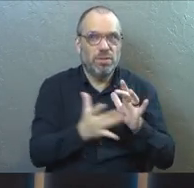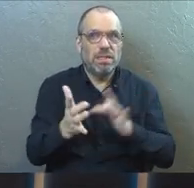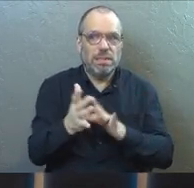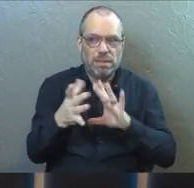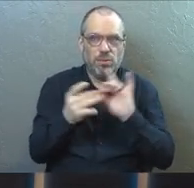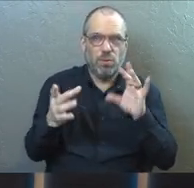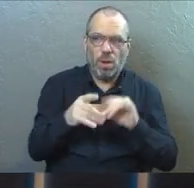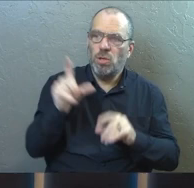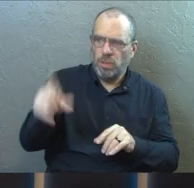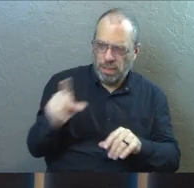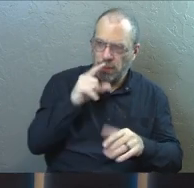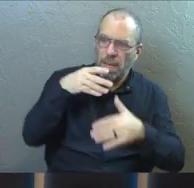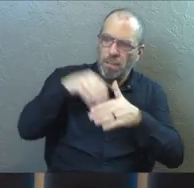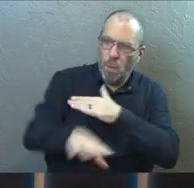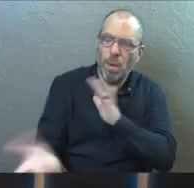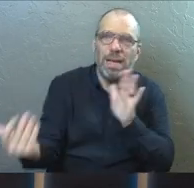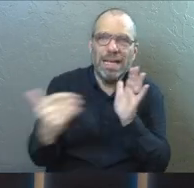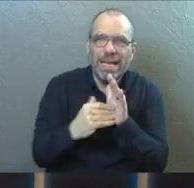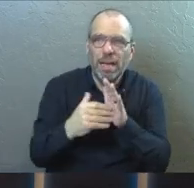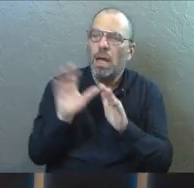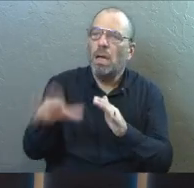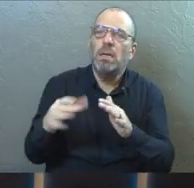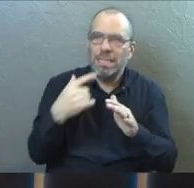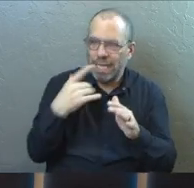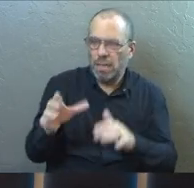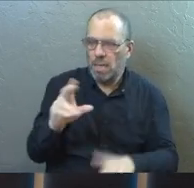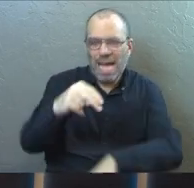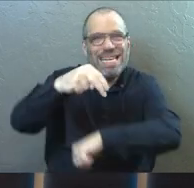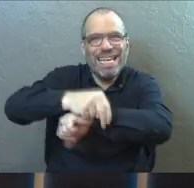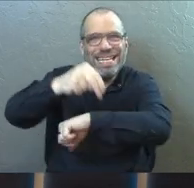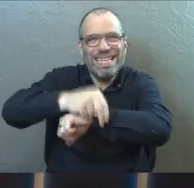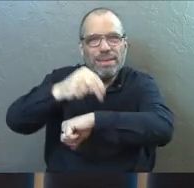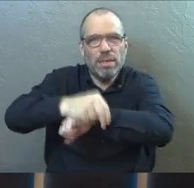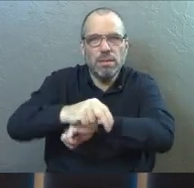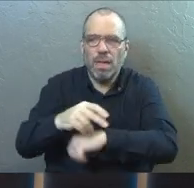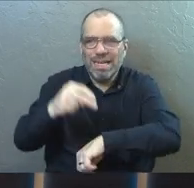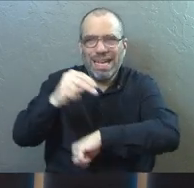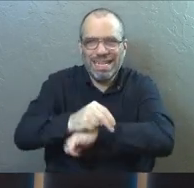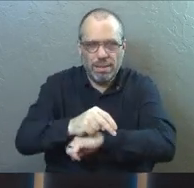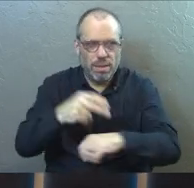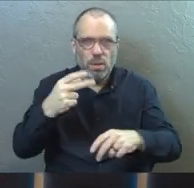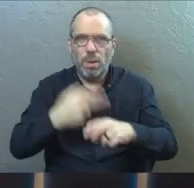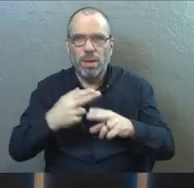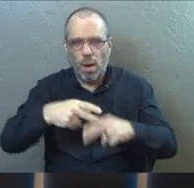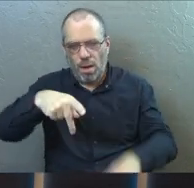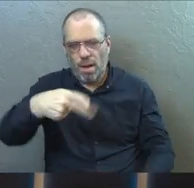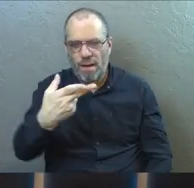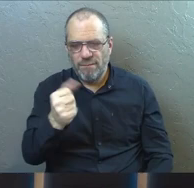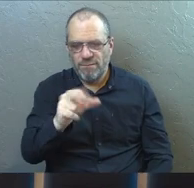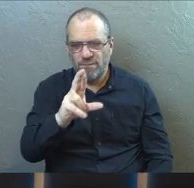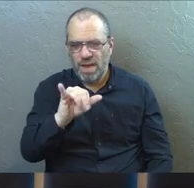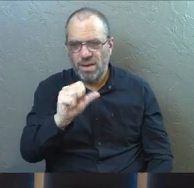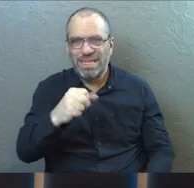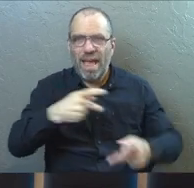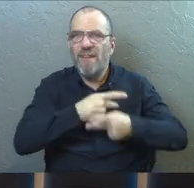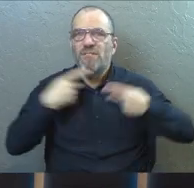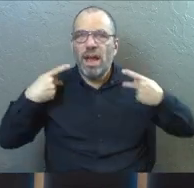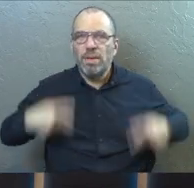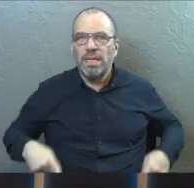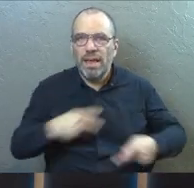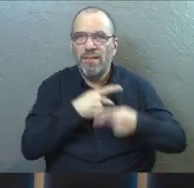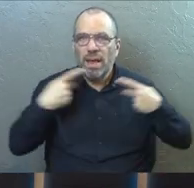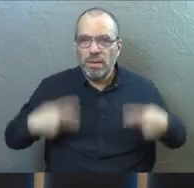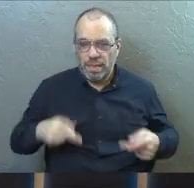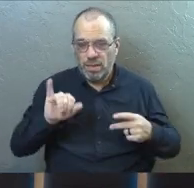ever tells somebody that they need to be born again. He says it to this man, Nicodemus. And Nicodemus is a Pharisee. And you get to the end of John